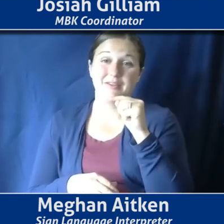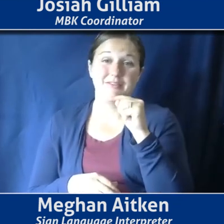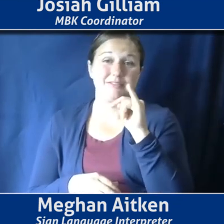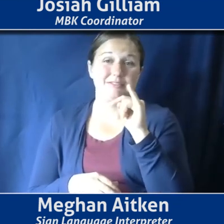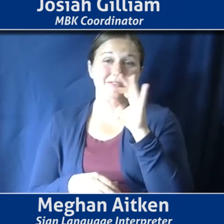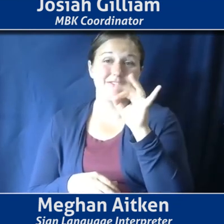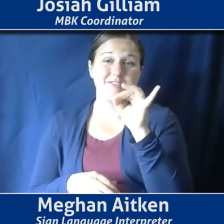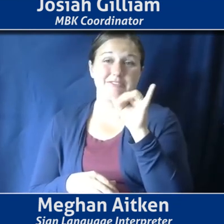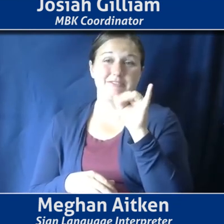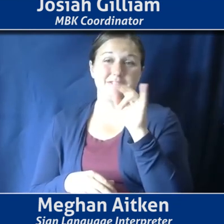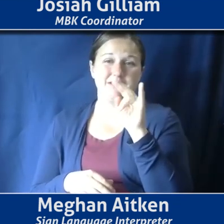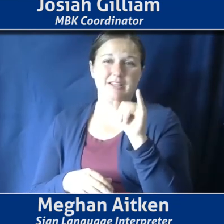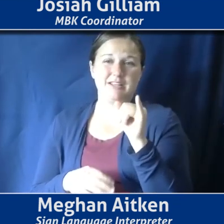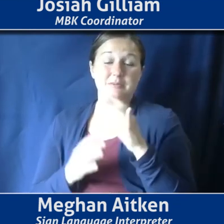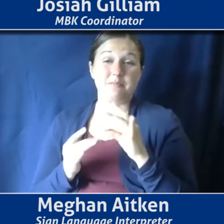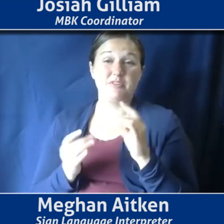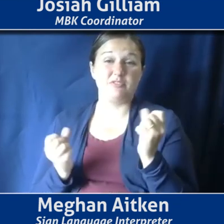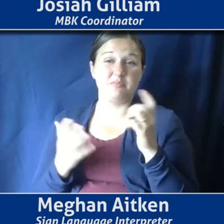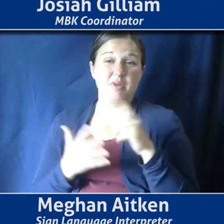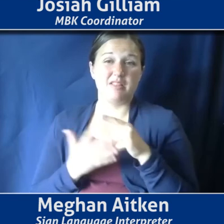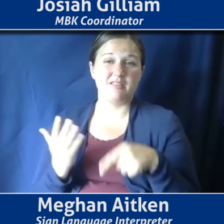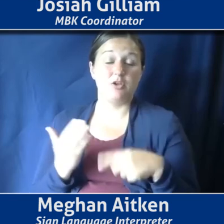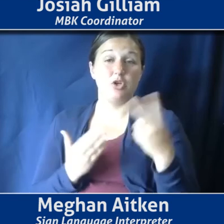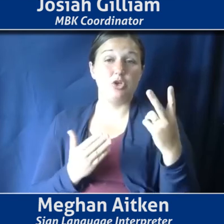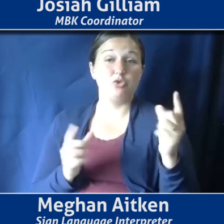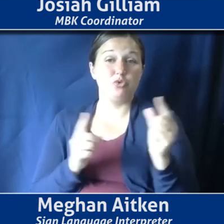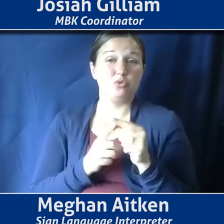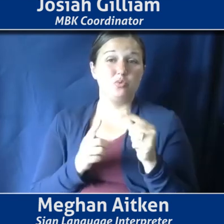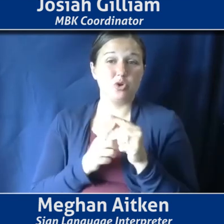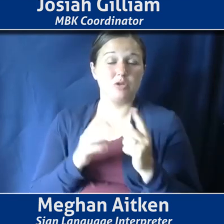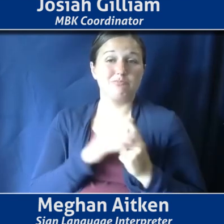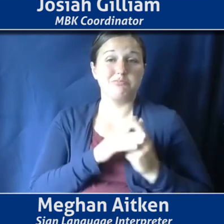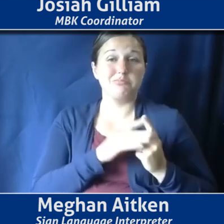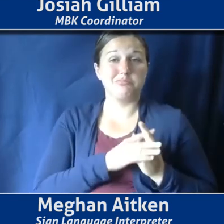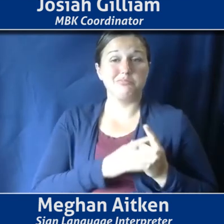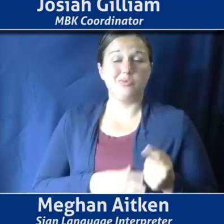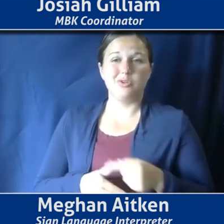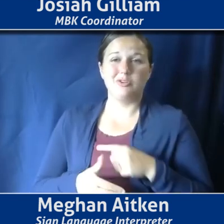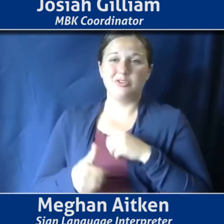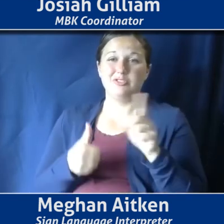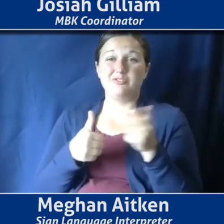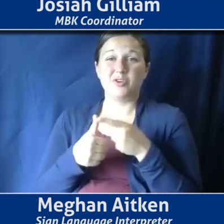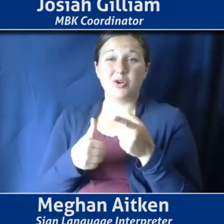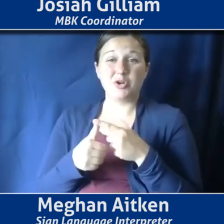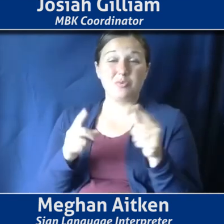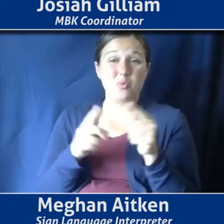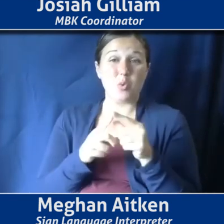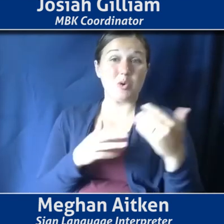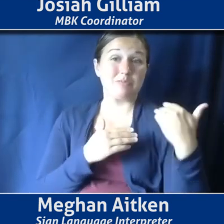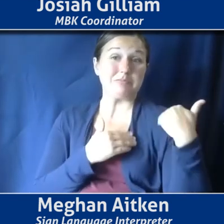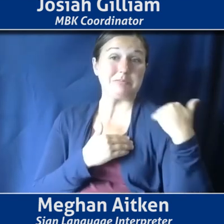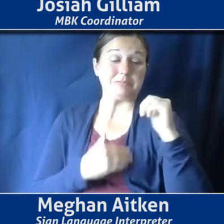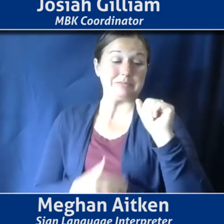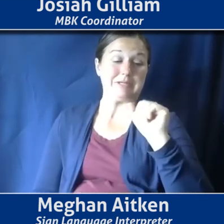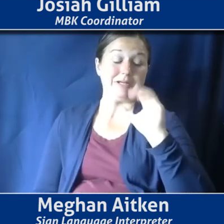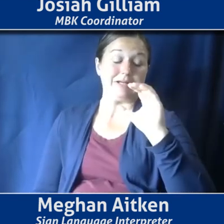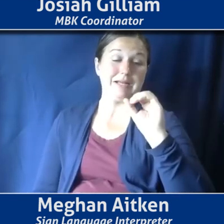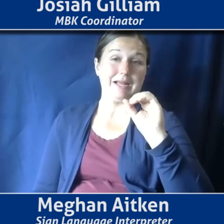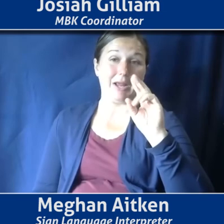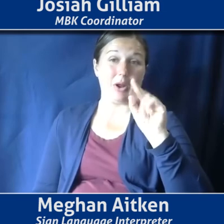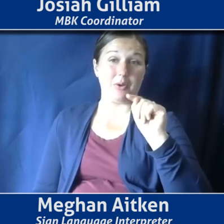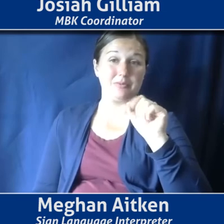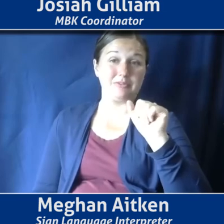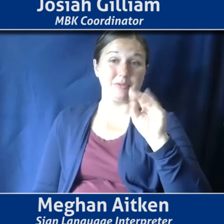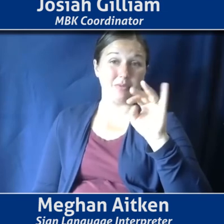things. I think two words are coming to my mind and one is this question of accountability. And I think this is a national conversation that's absolutely happening,